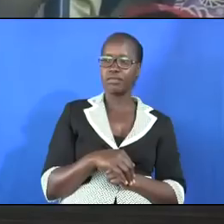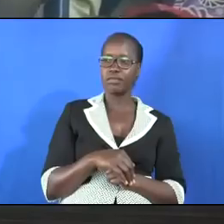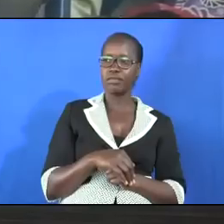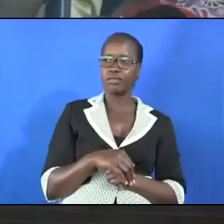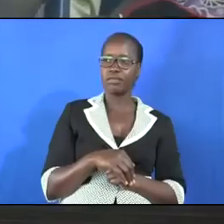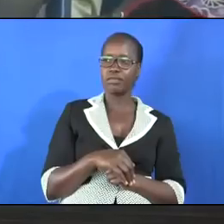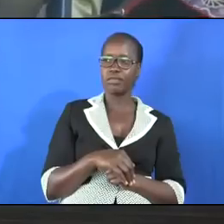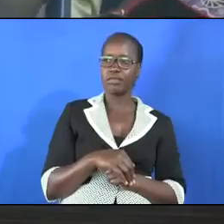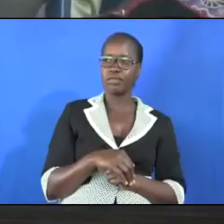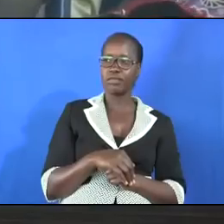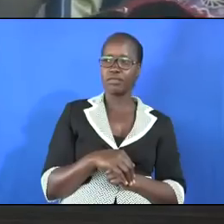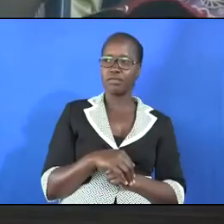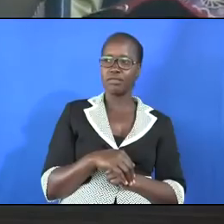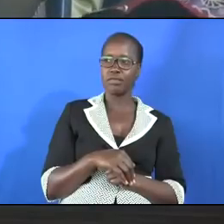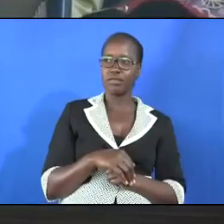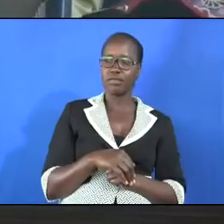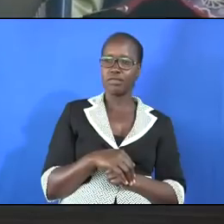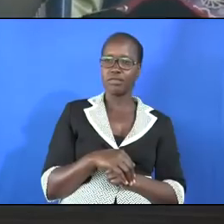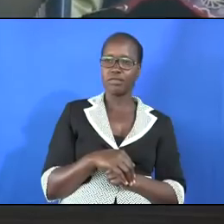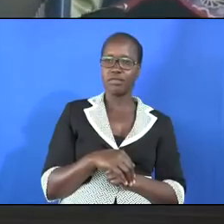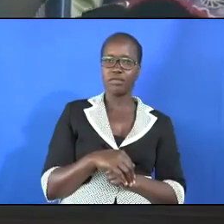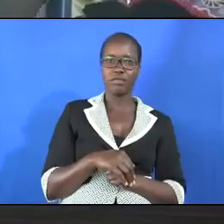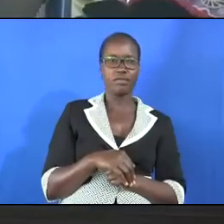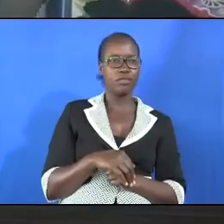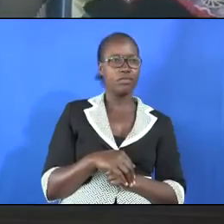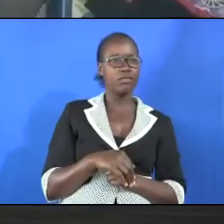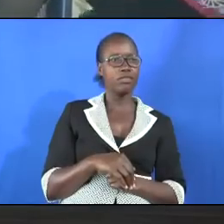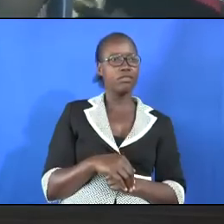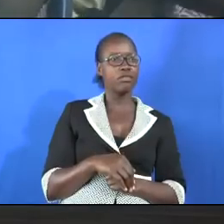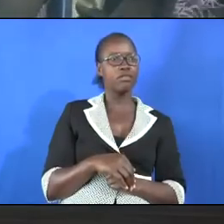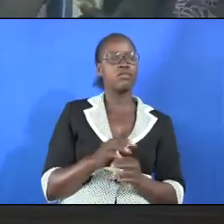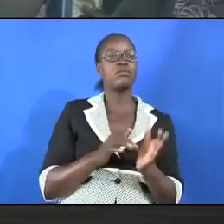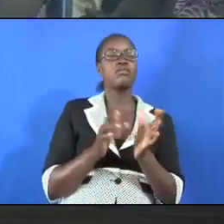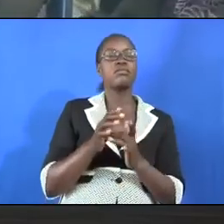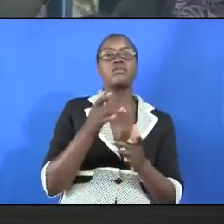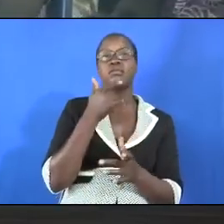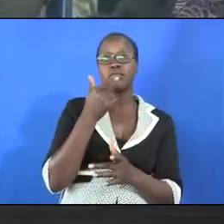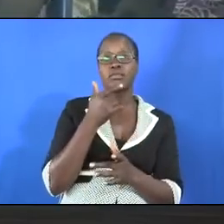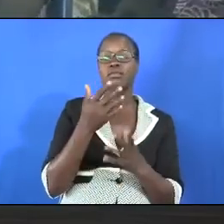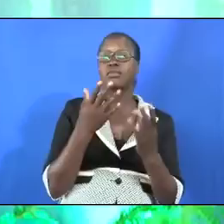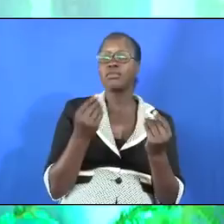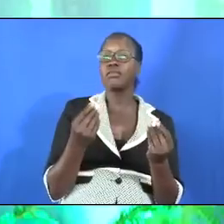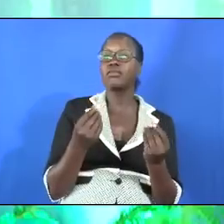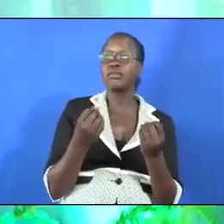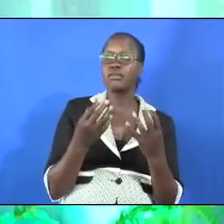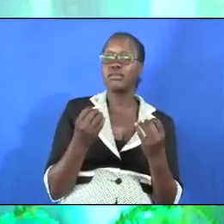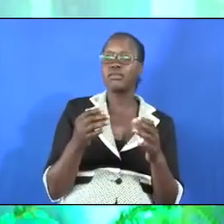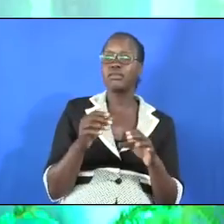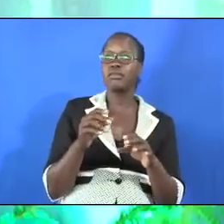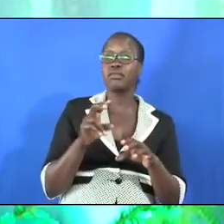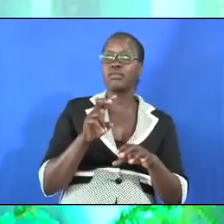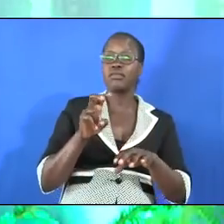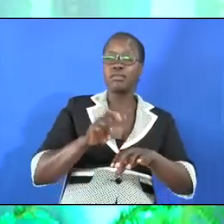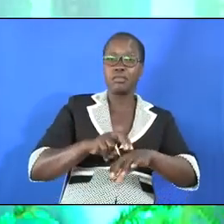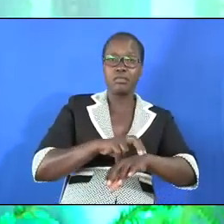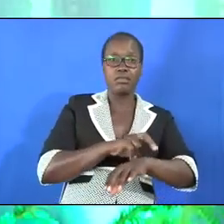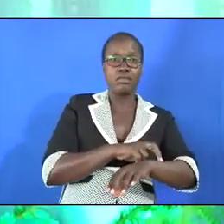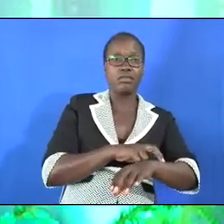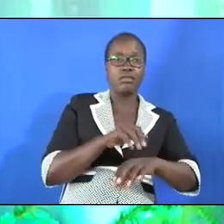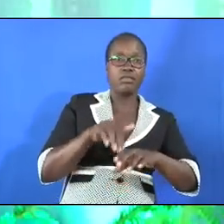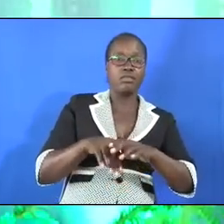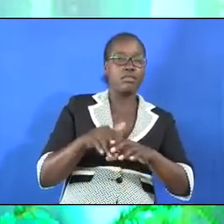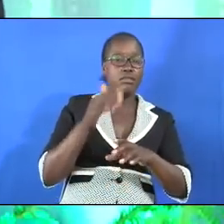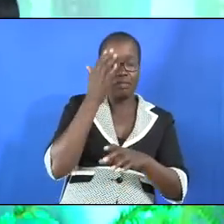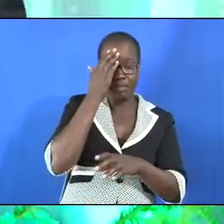27 don't read 17 the Bible says and many labels why in Israel